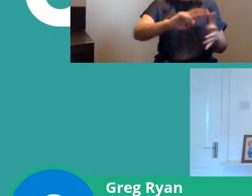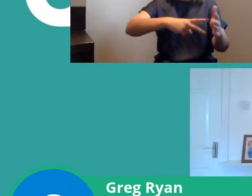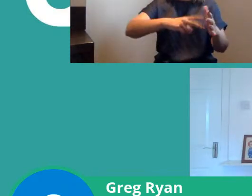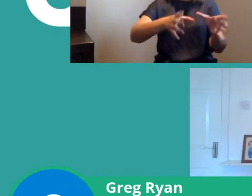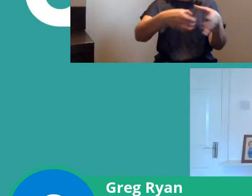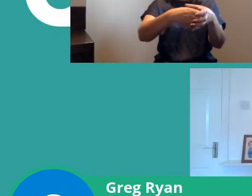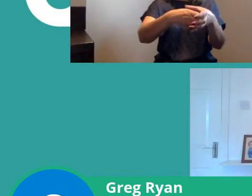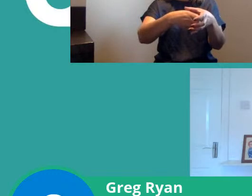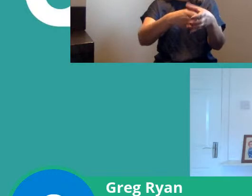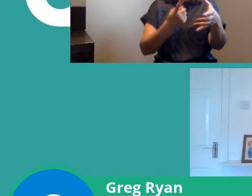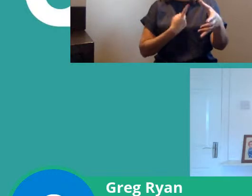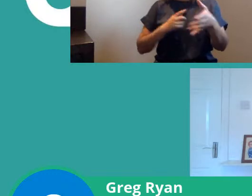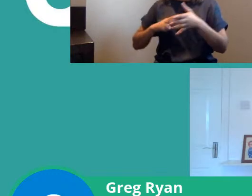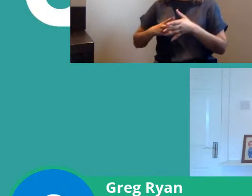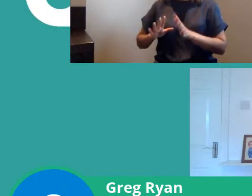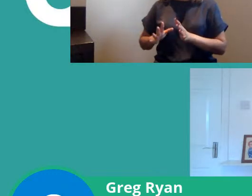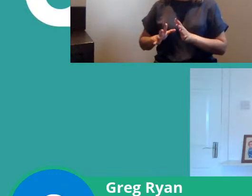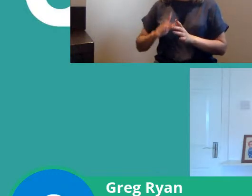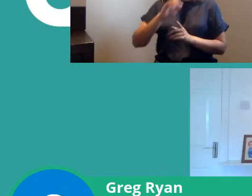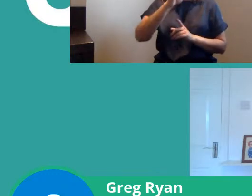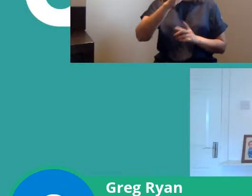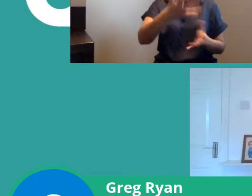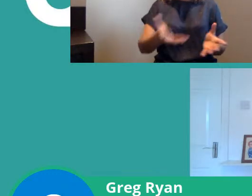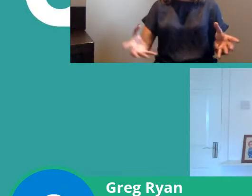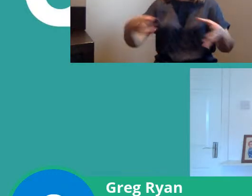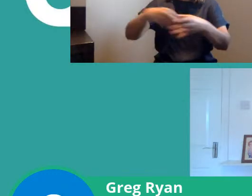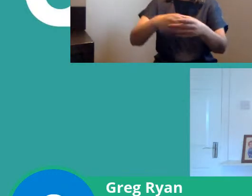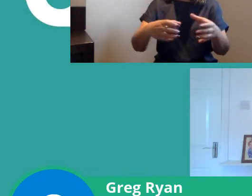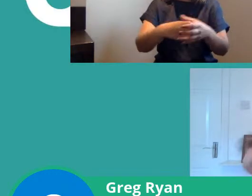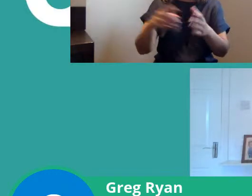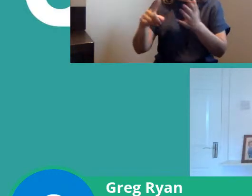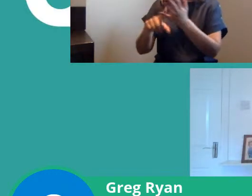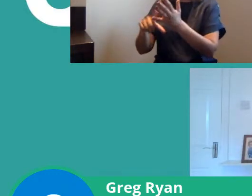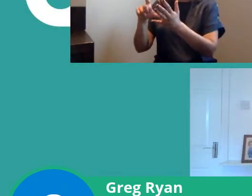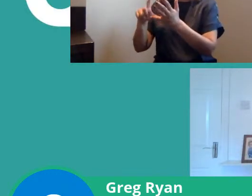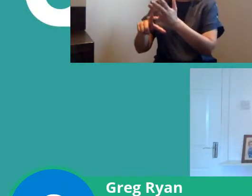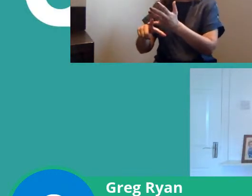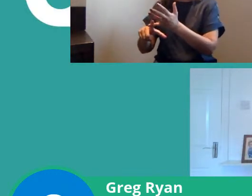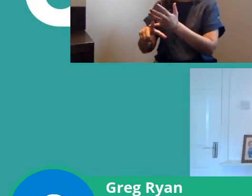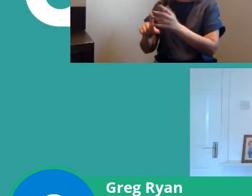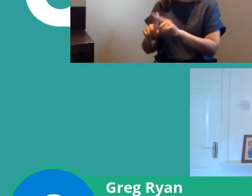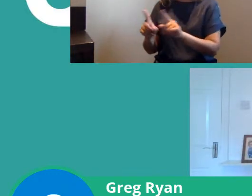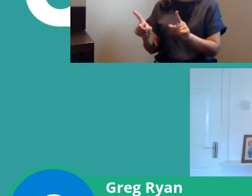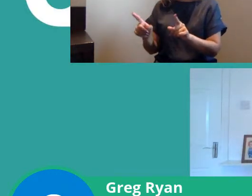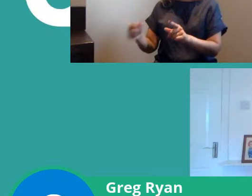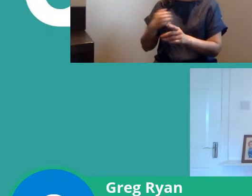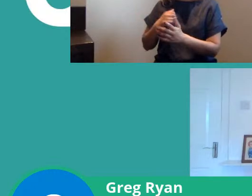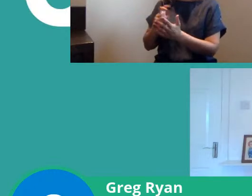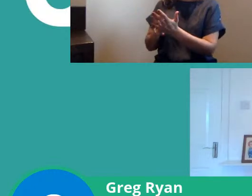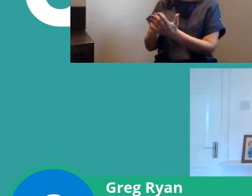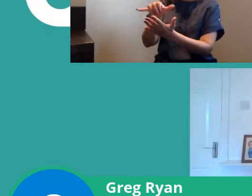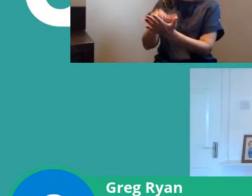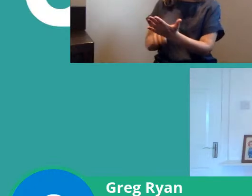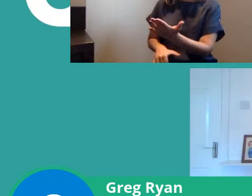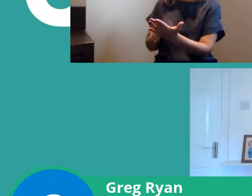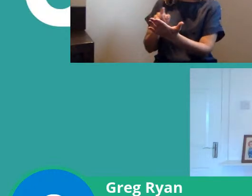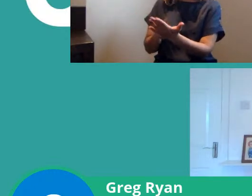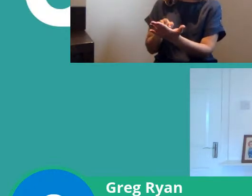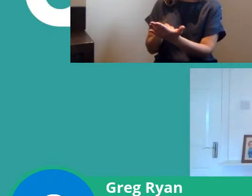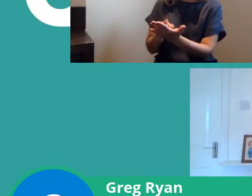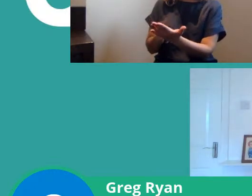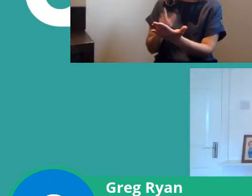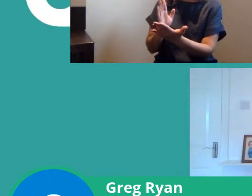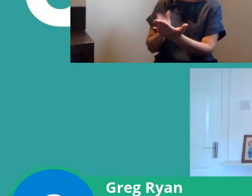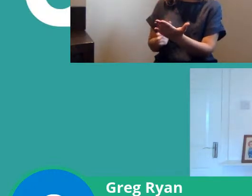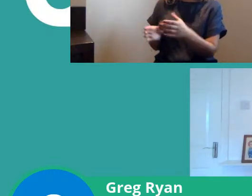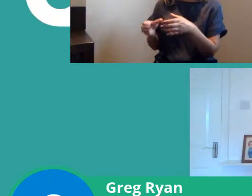later in UCU we've actually made it so with our registration form you do